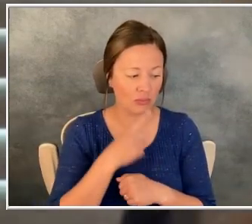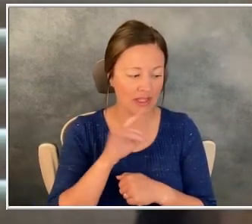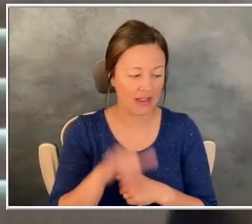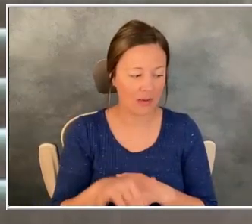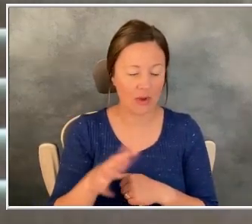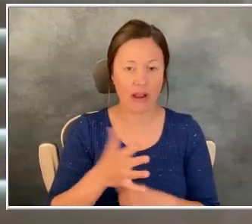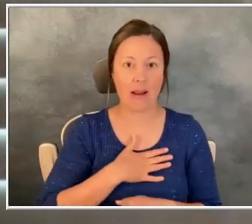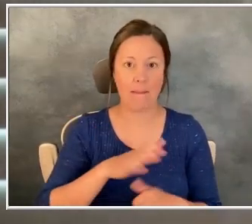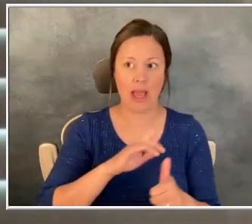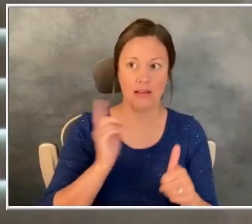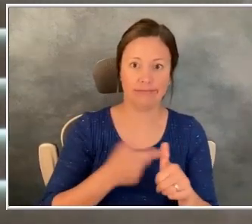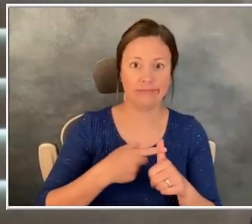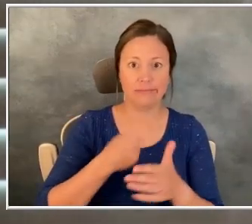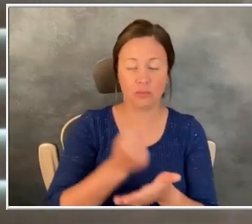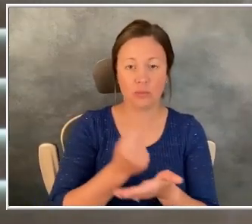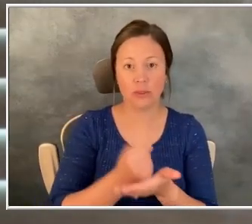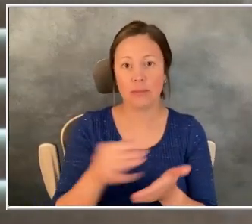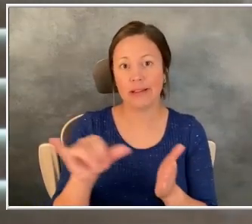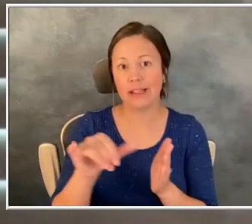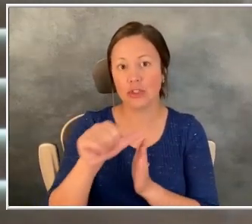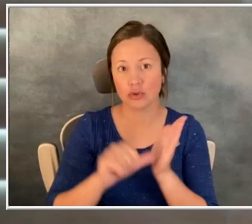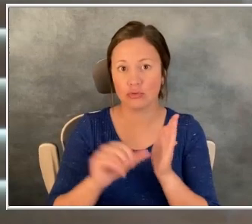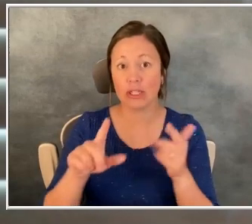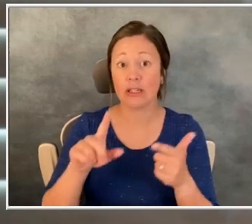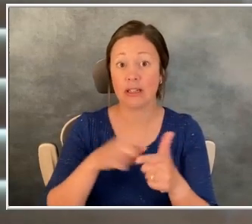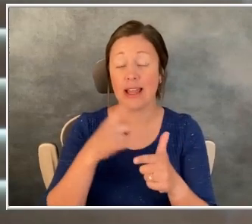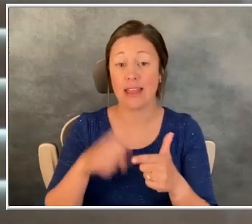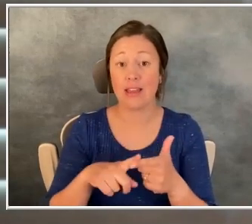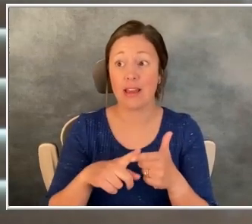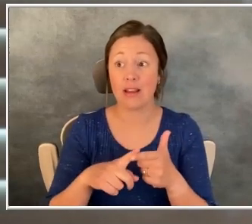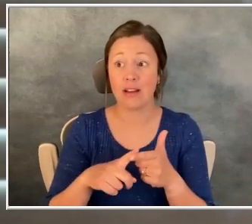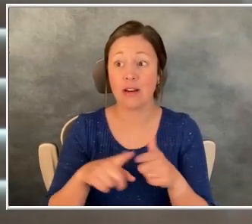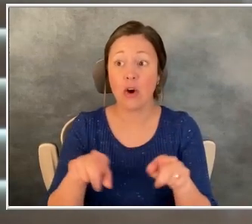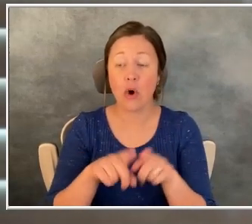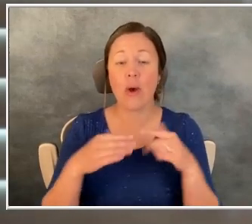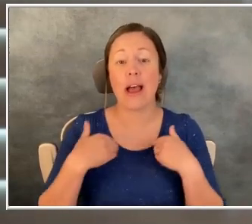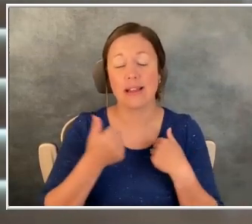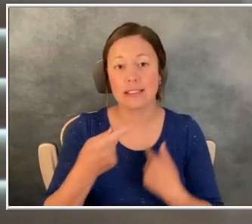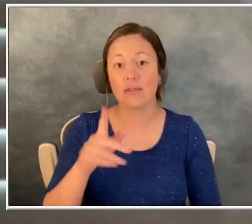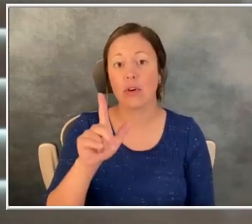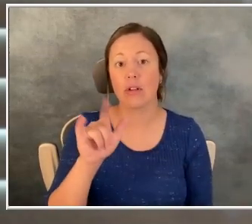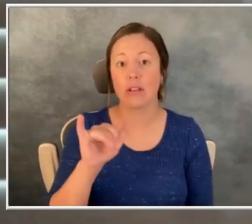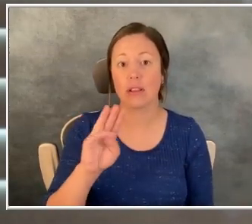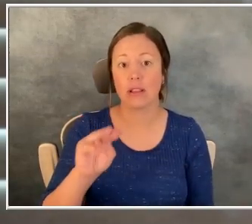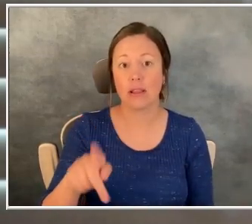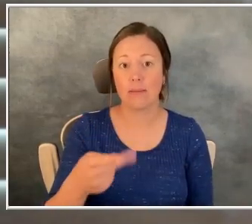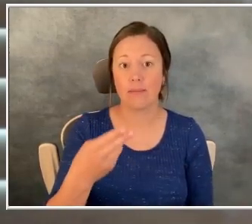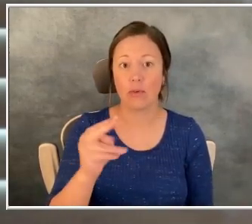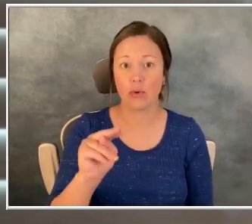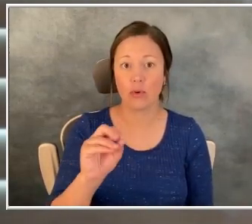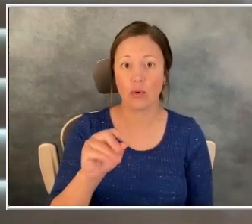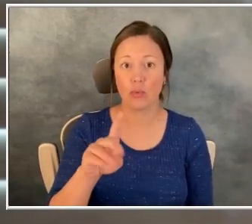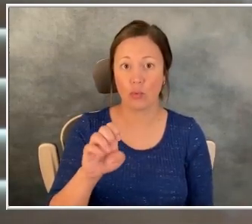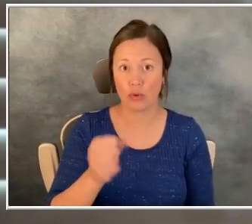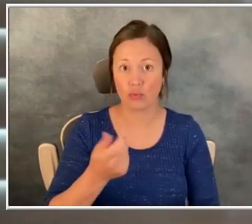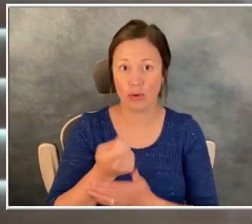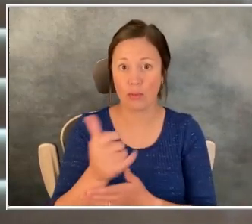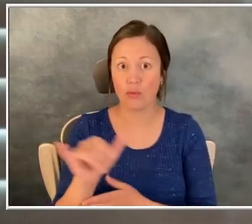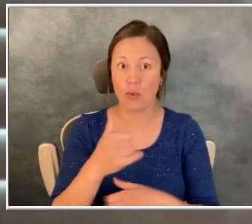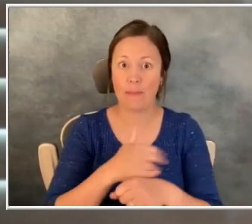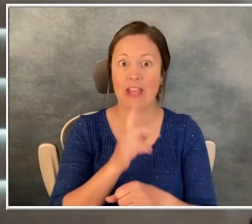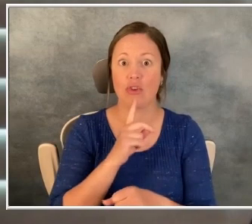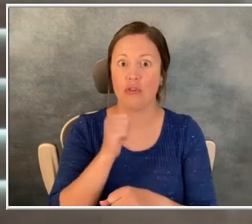was just a surgery. And then at that time I did have several lymph nodes removed as well to make sure that it hadn't spread to those.